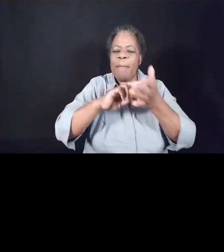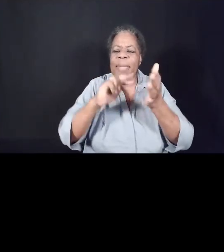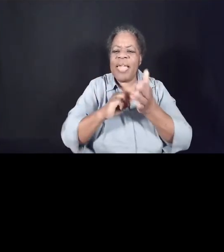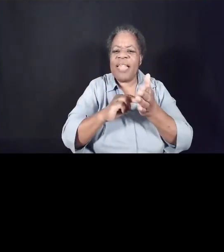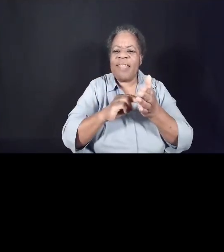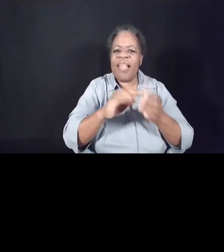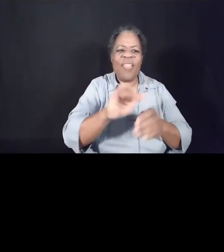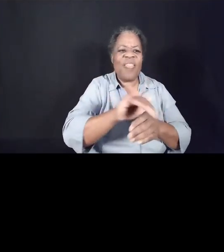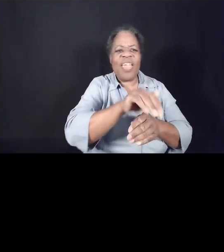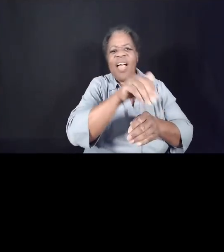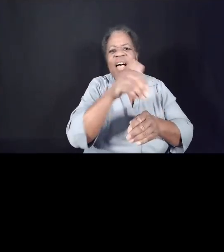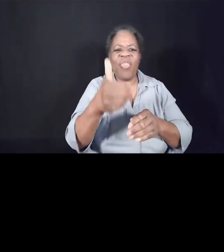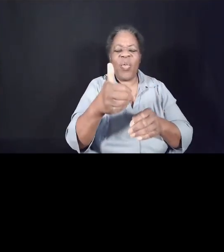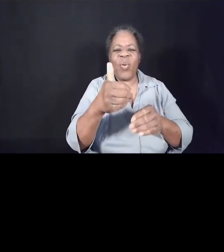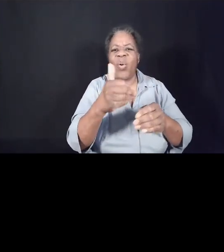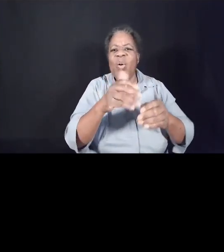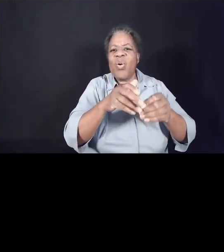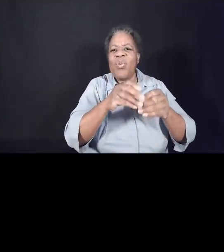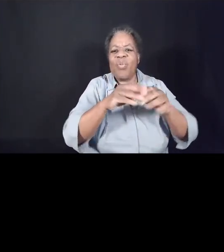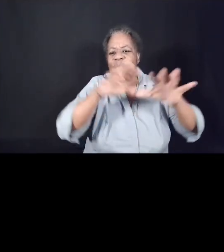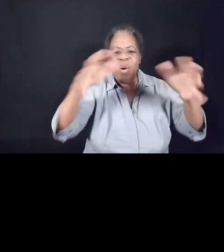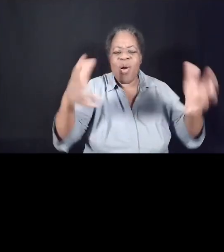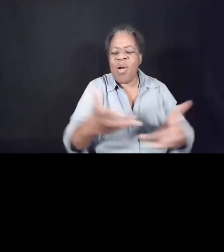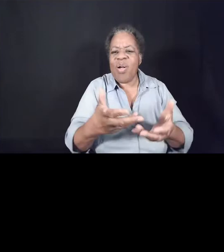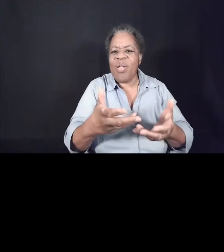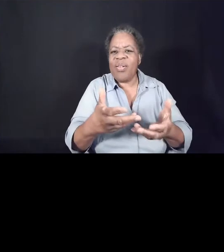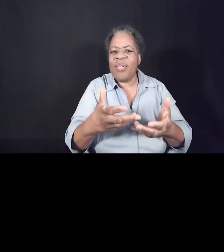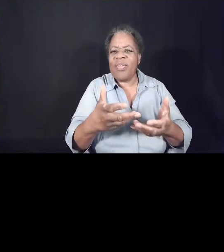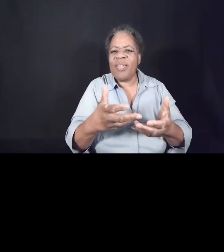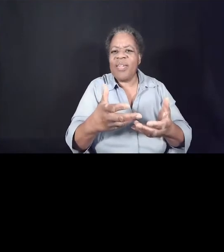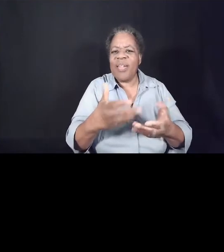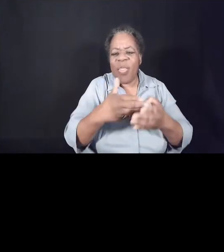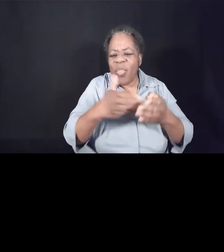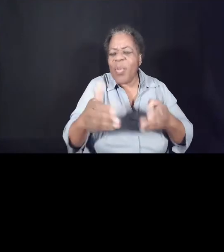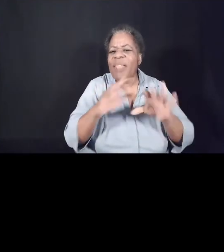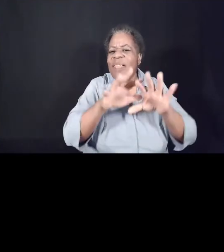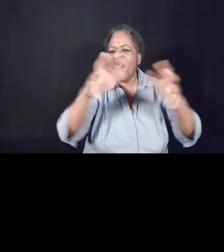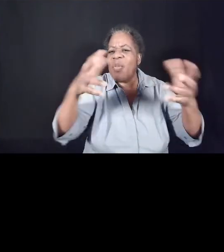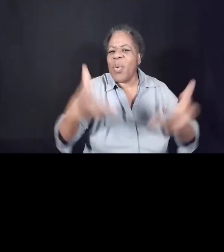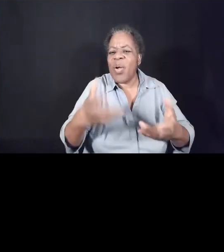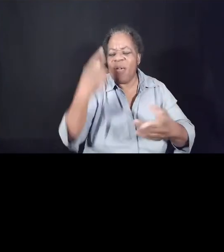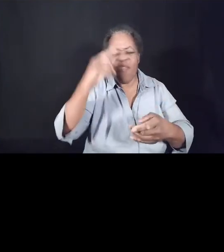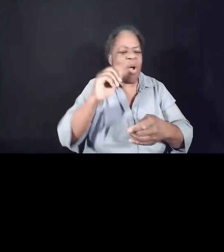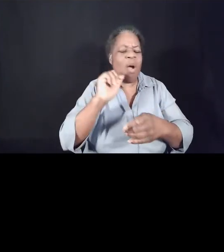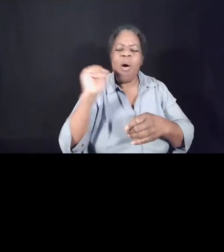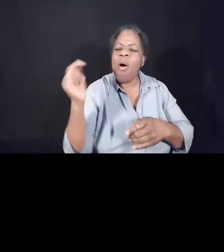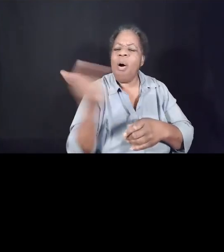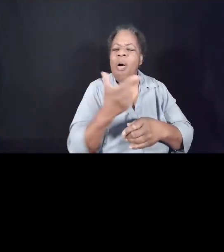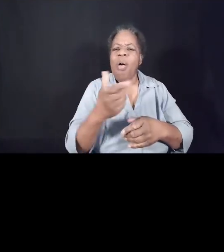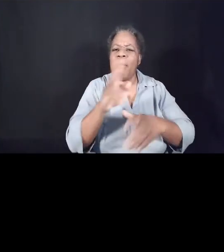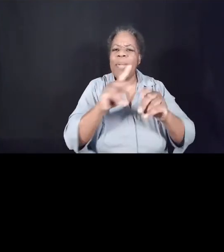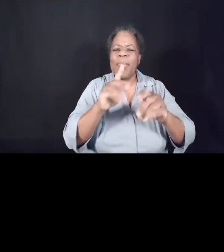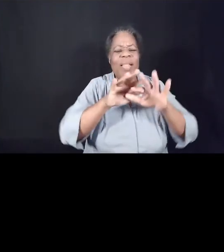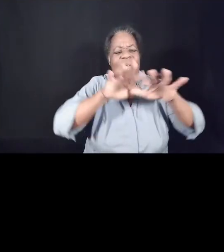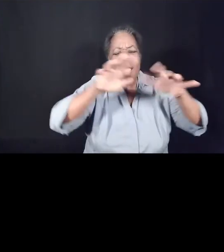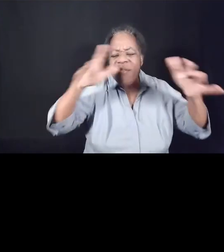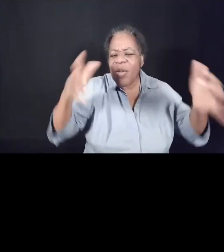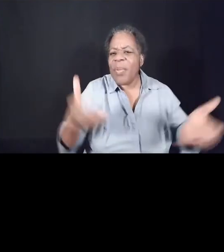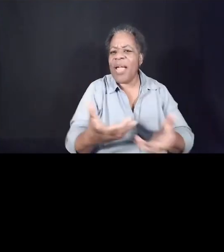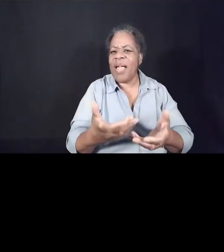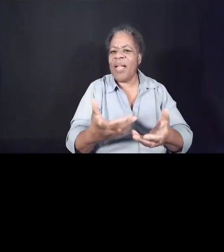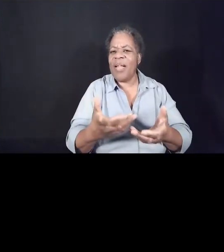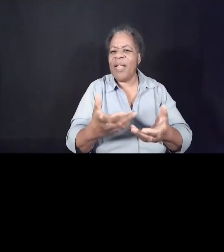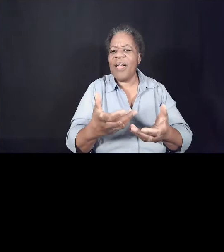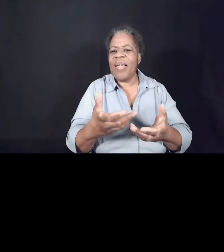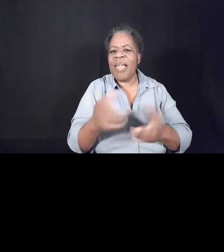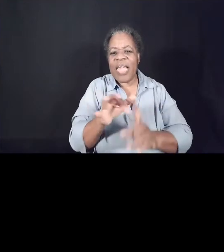In other words, this vision is for all people everywhere, and in particular, those